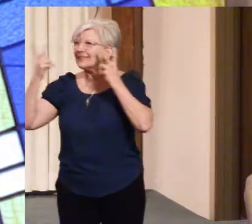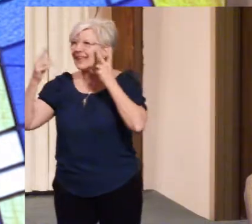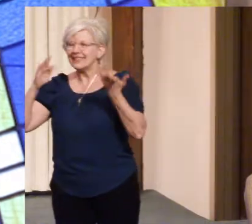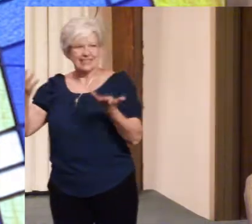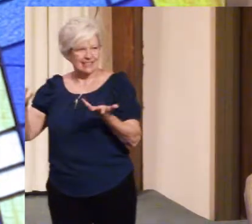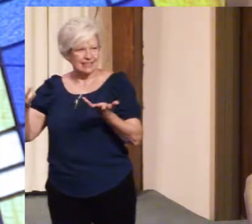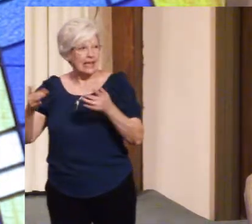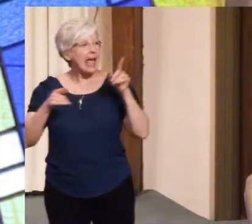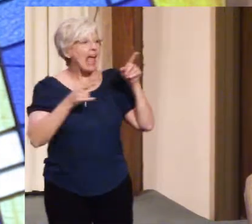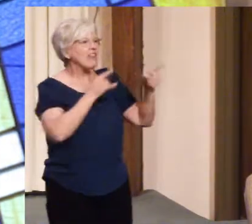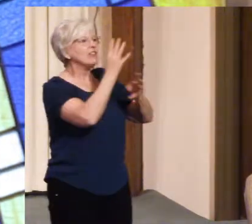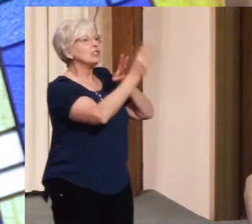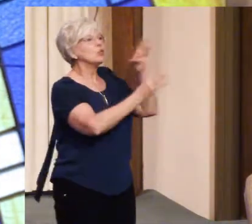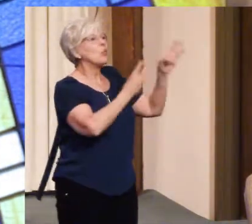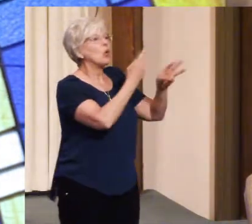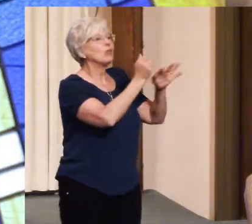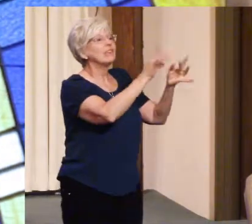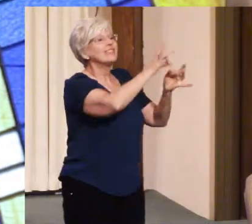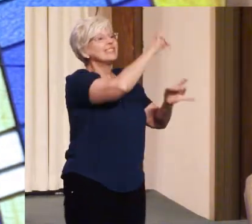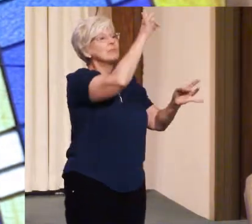that lies behind it.